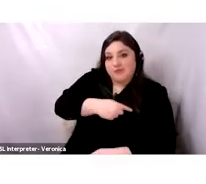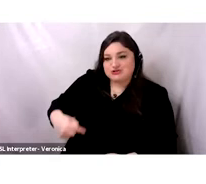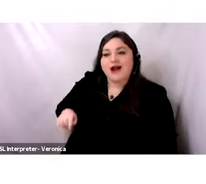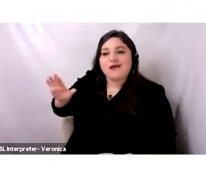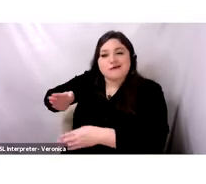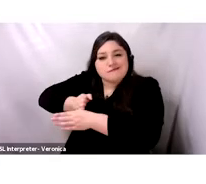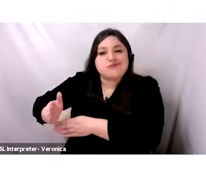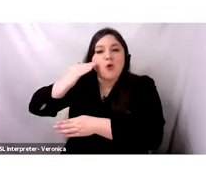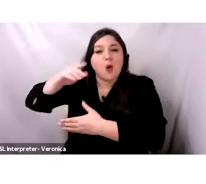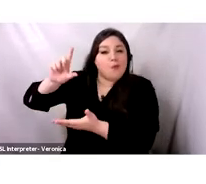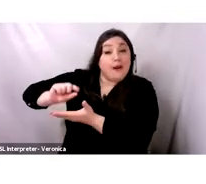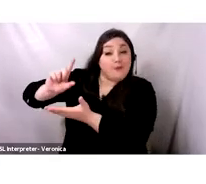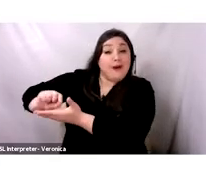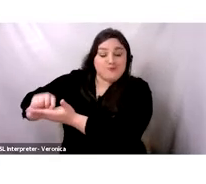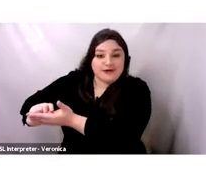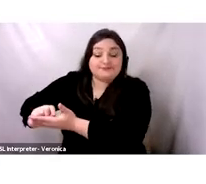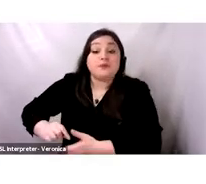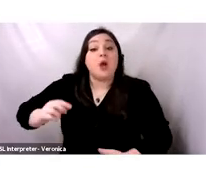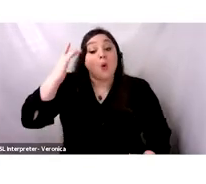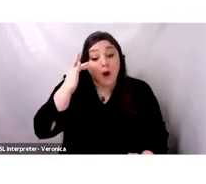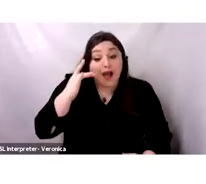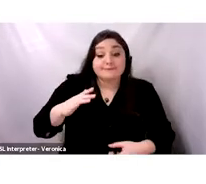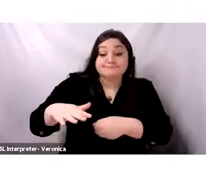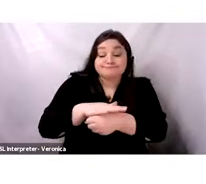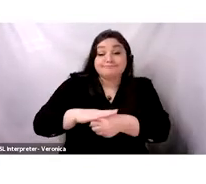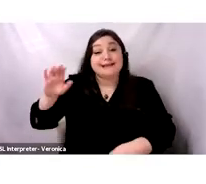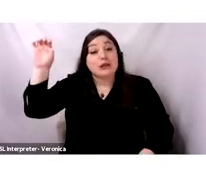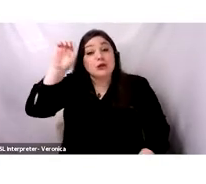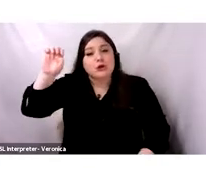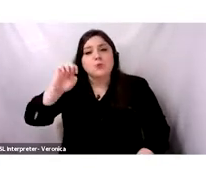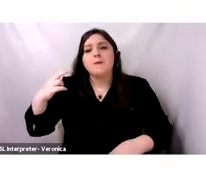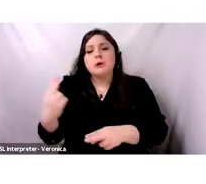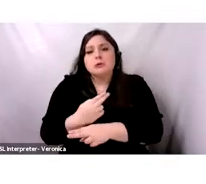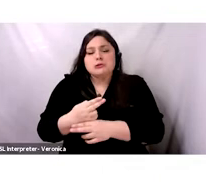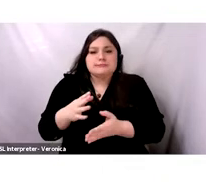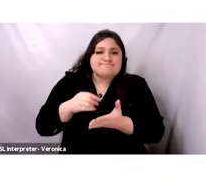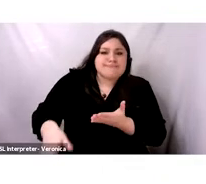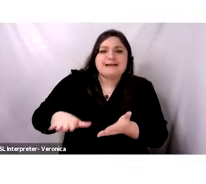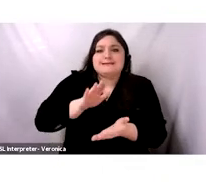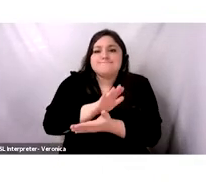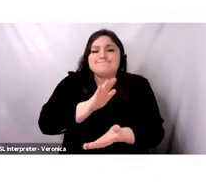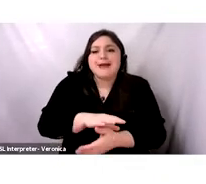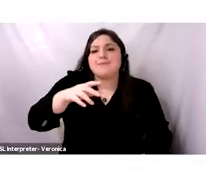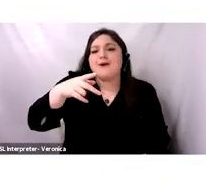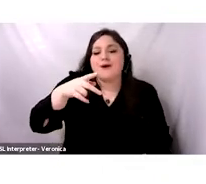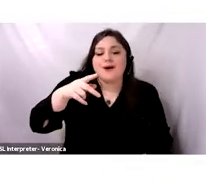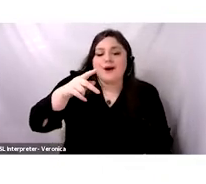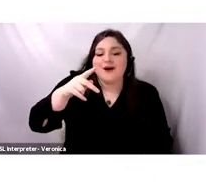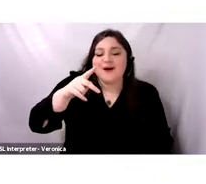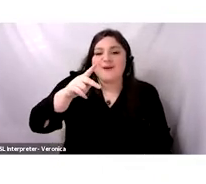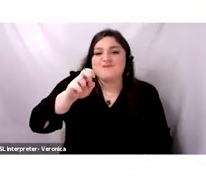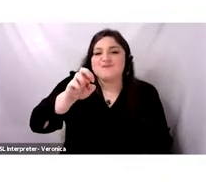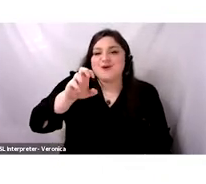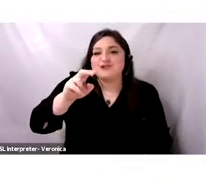or Western Europe, was still using parchment and was still, so paper was extremely, extremely